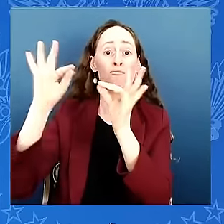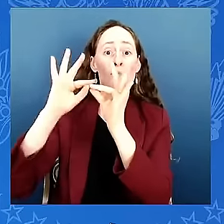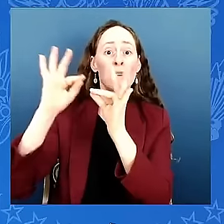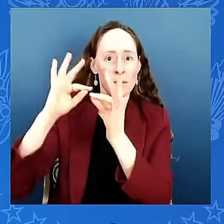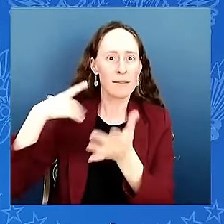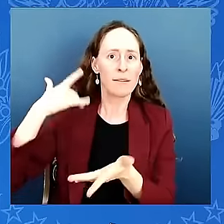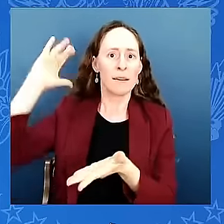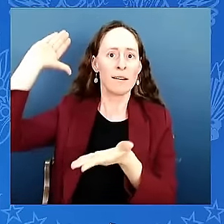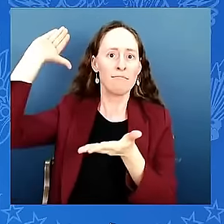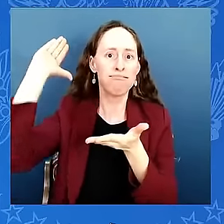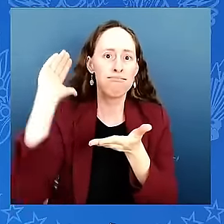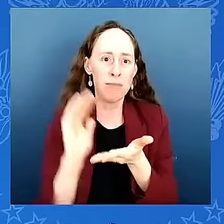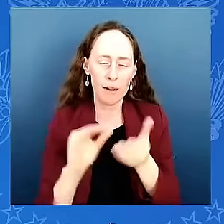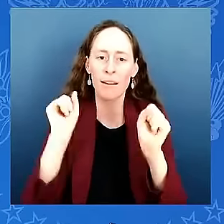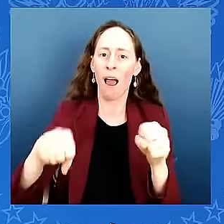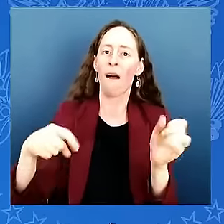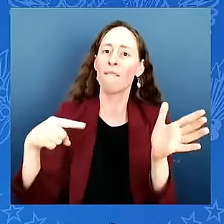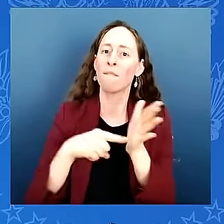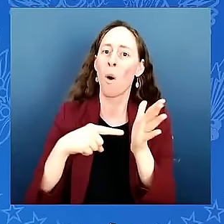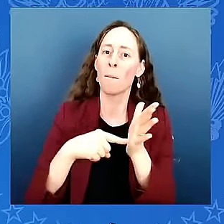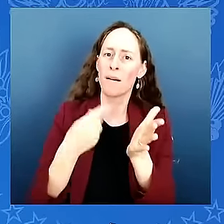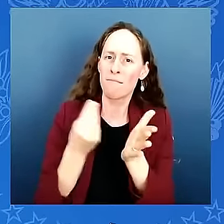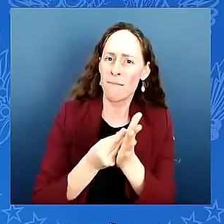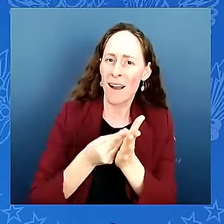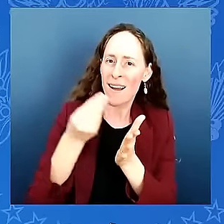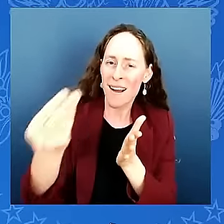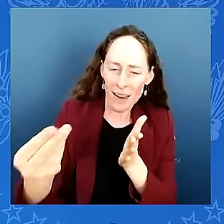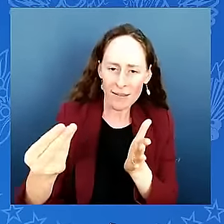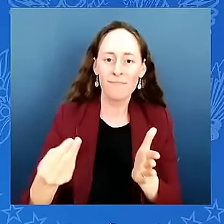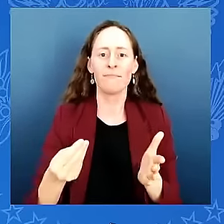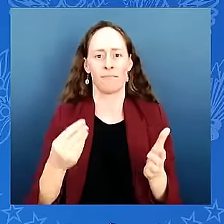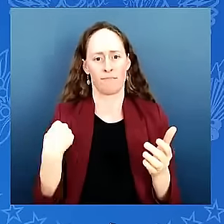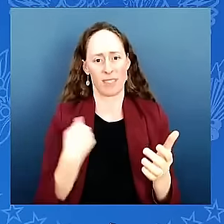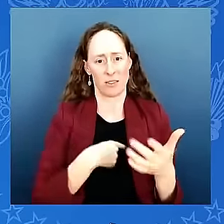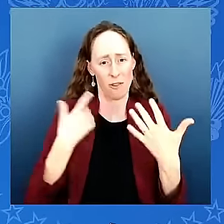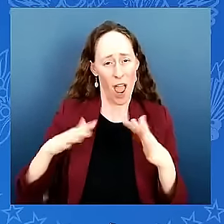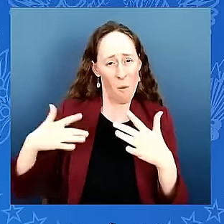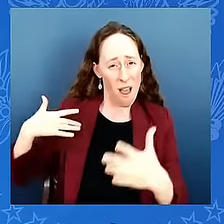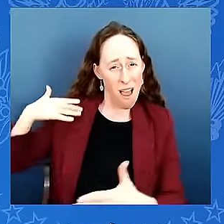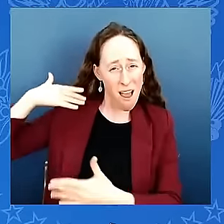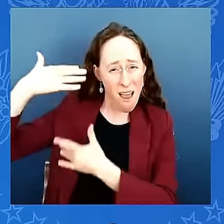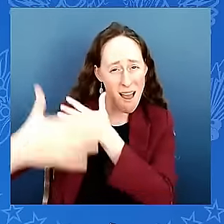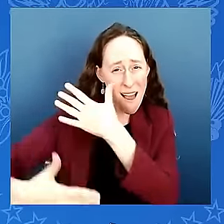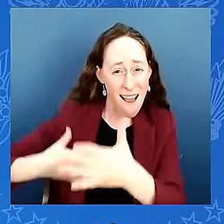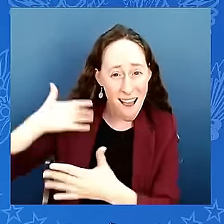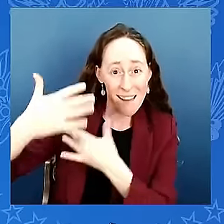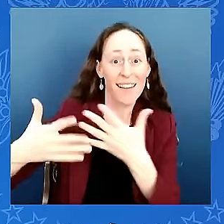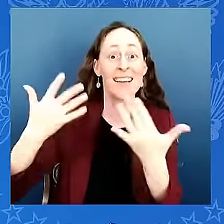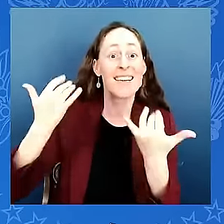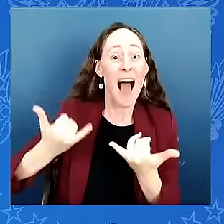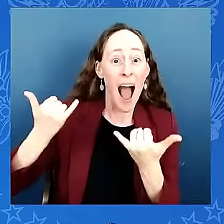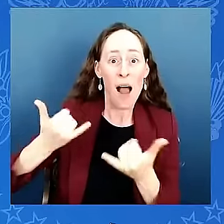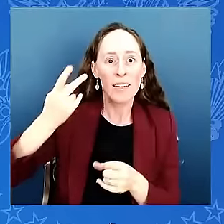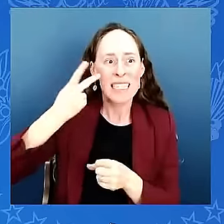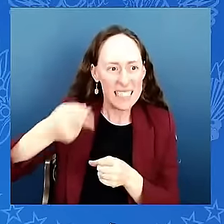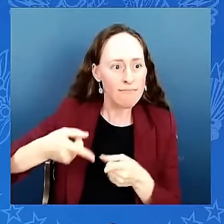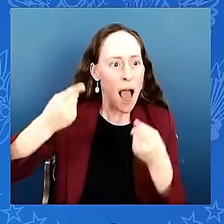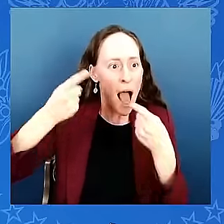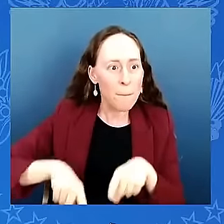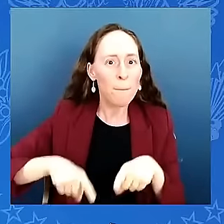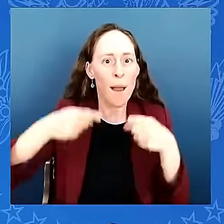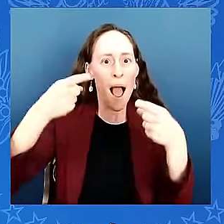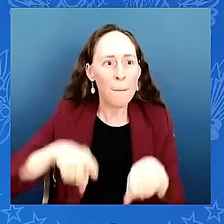those seeds are finally beginning to sprout as a result we're on the cusp of incredible progress and prosperity for the decade to come